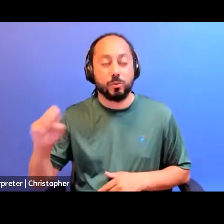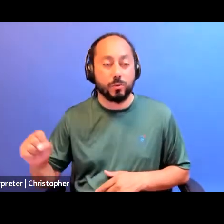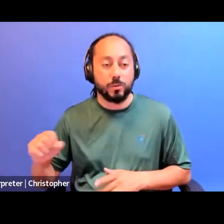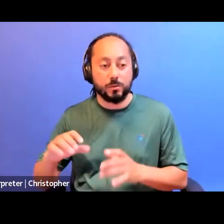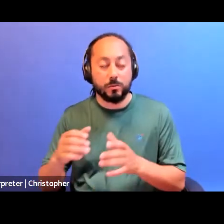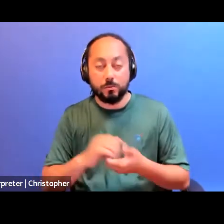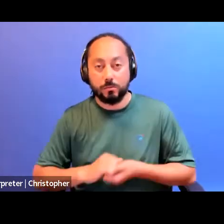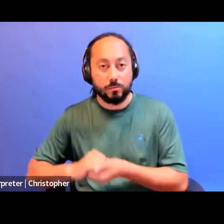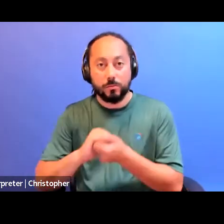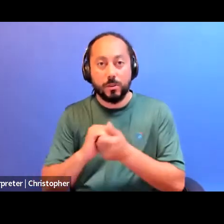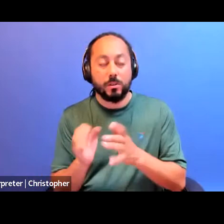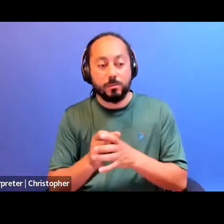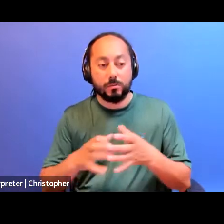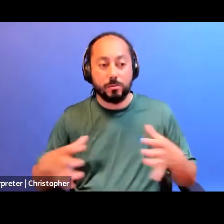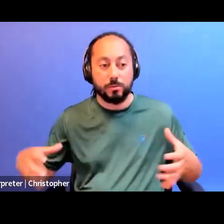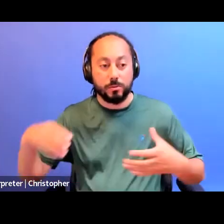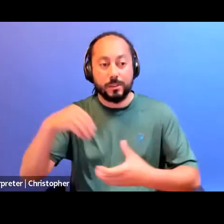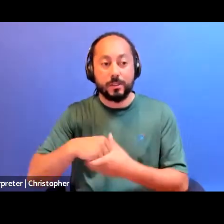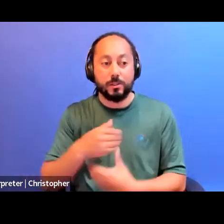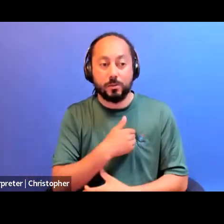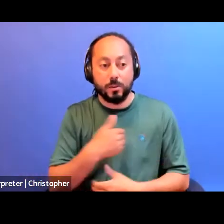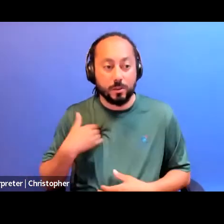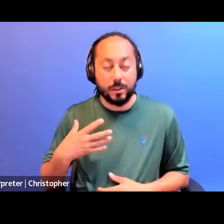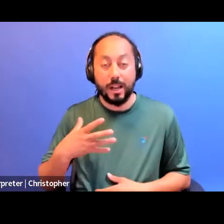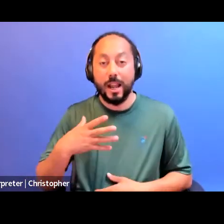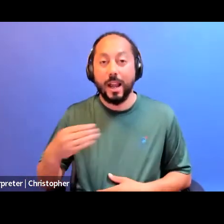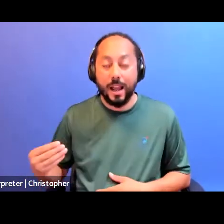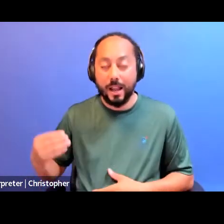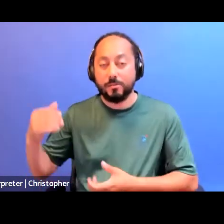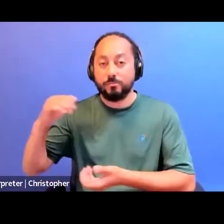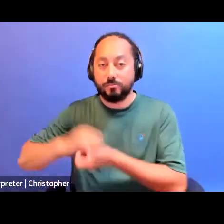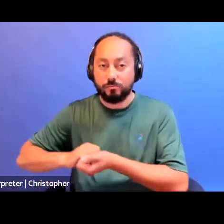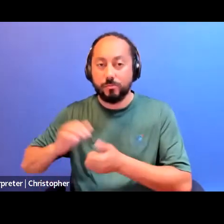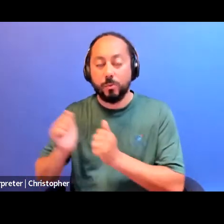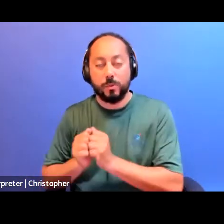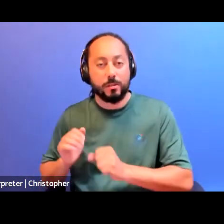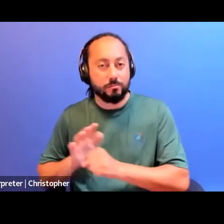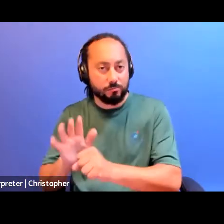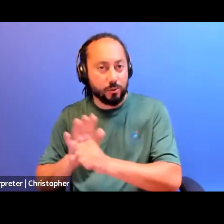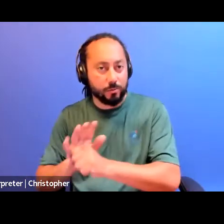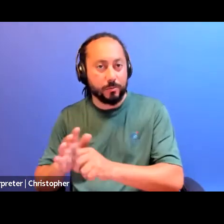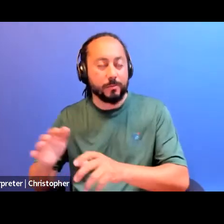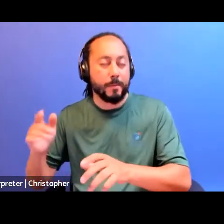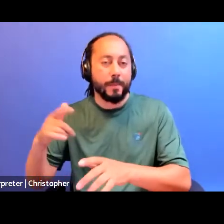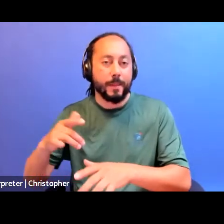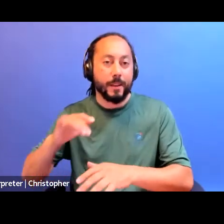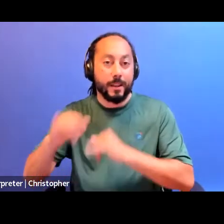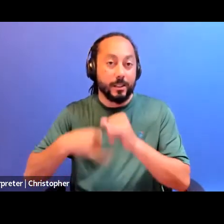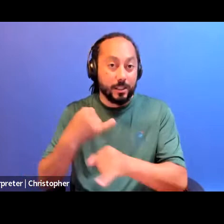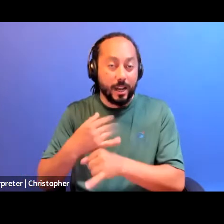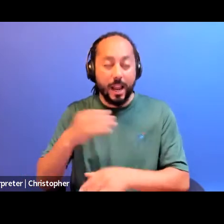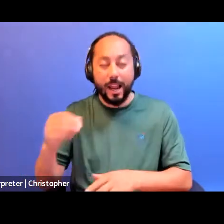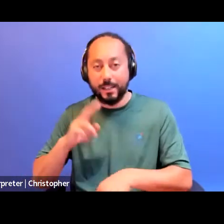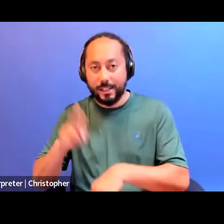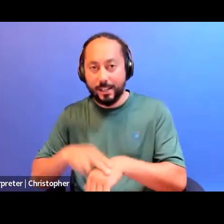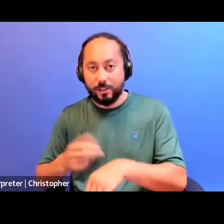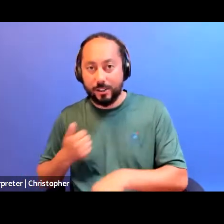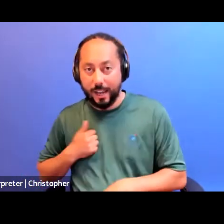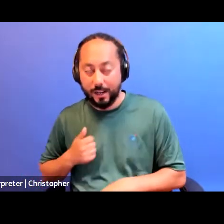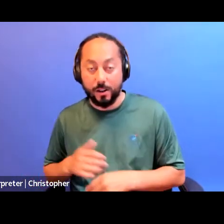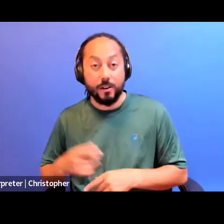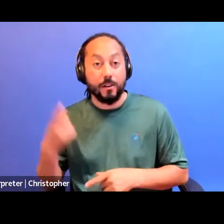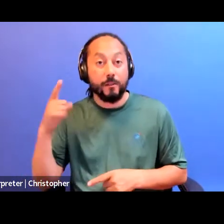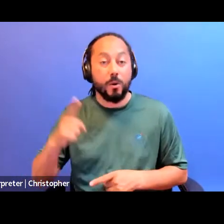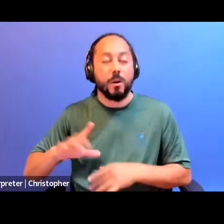building within Toronto, and in solidarity with movements nationally and internationally, calling for defunding and